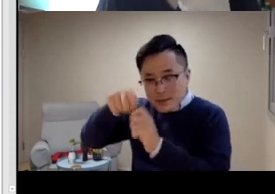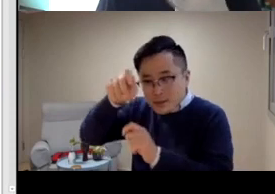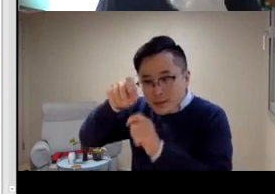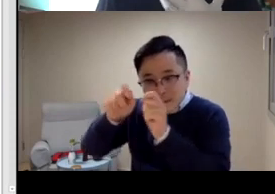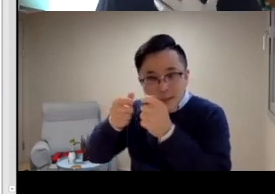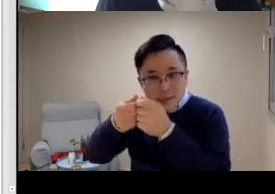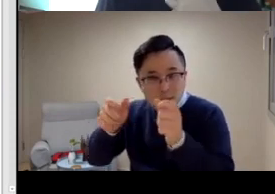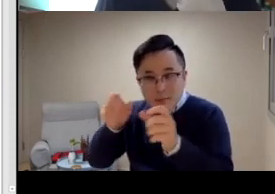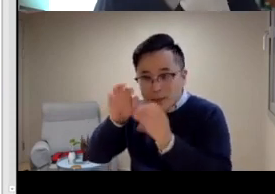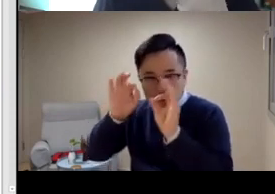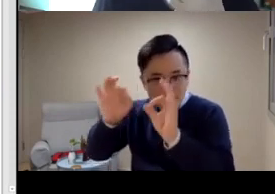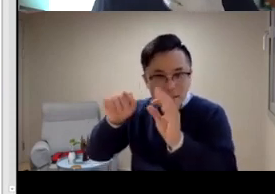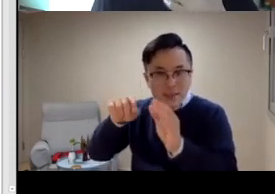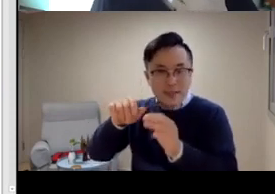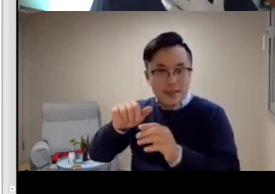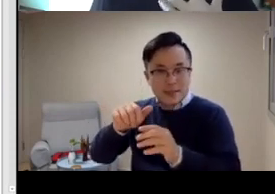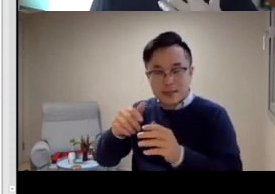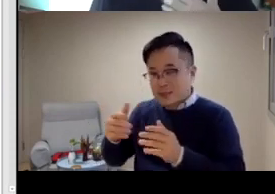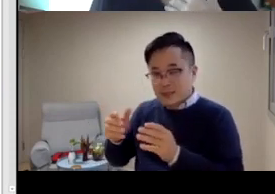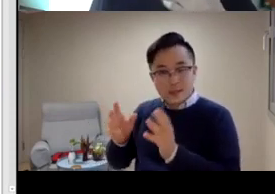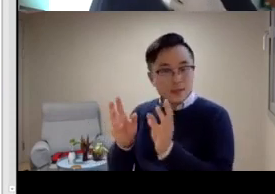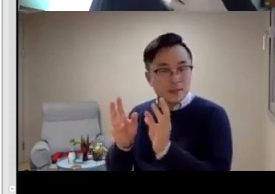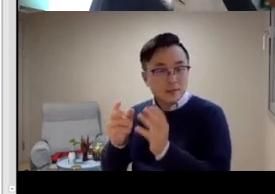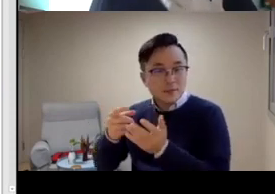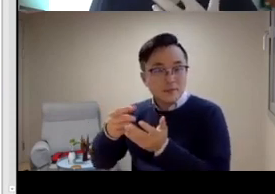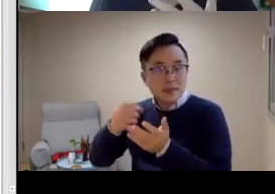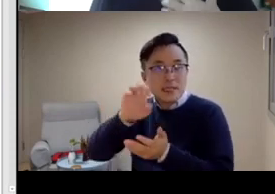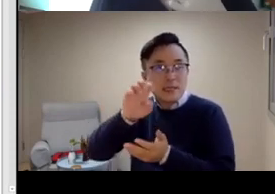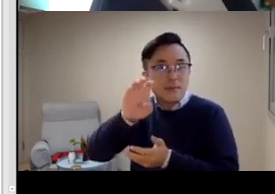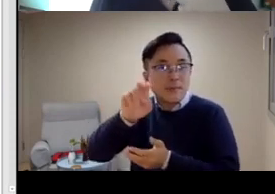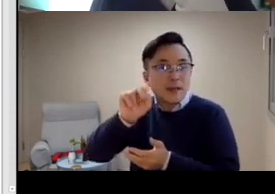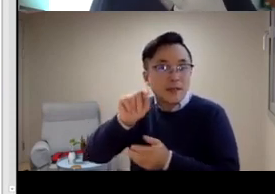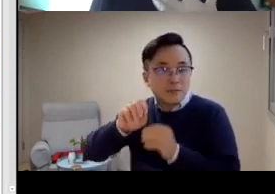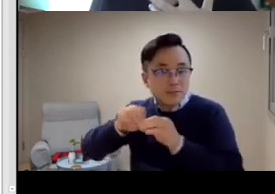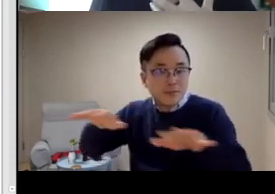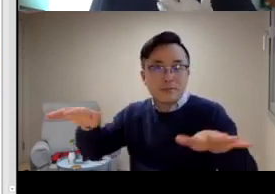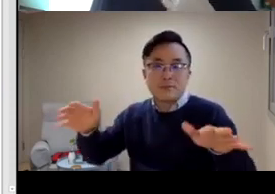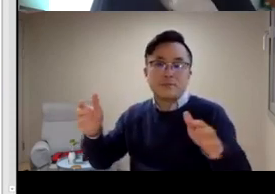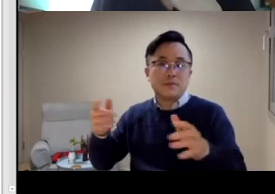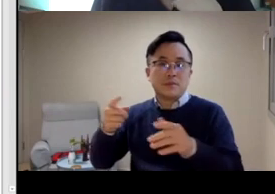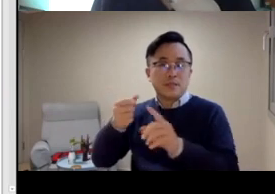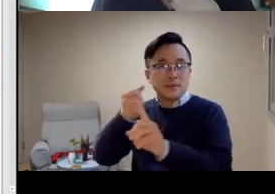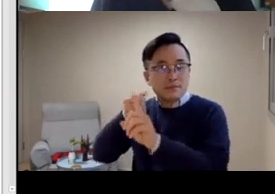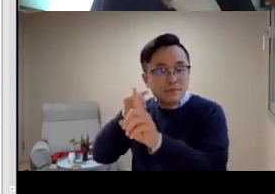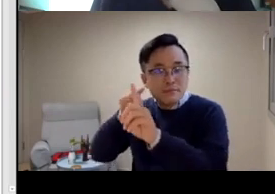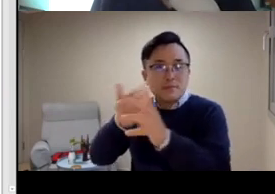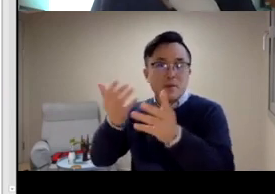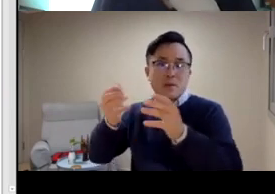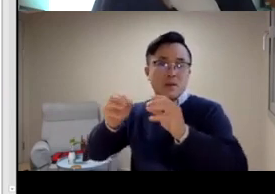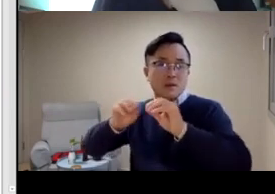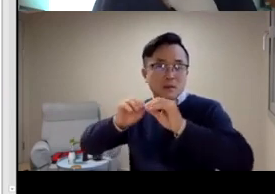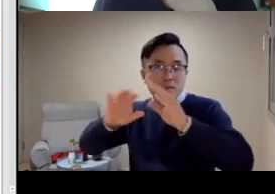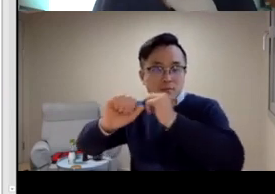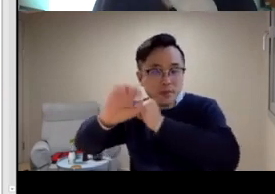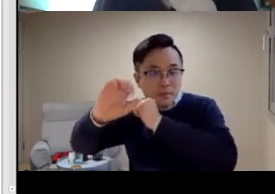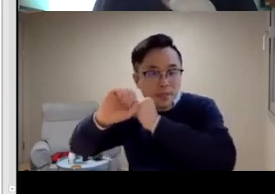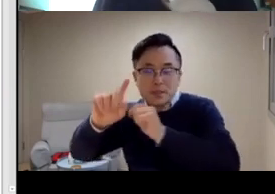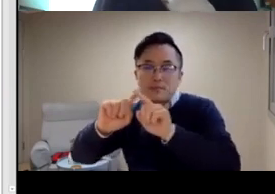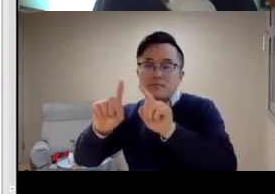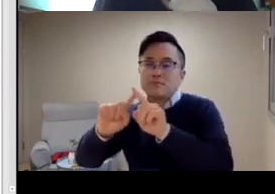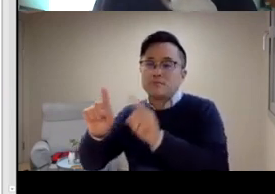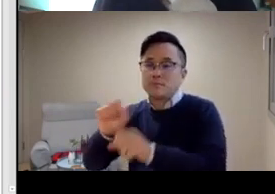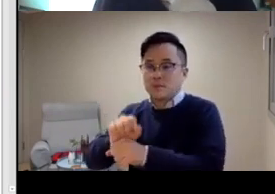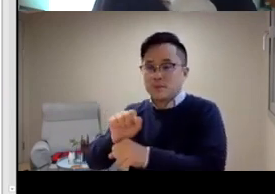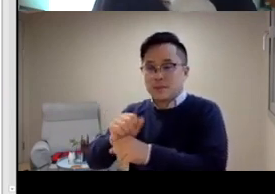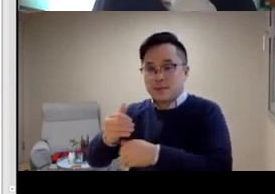what I'm trying to do is give information through online presence and through publications to the Deaf